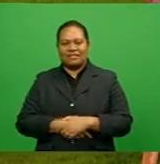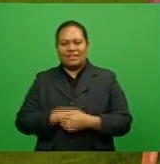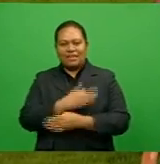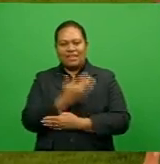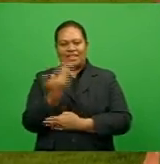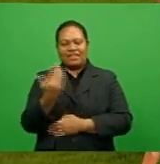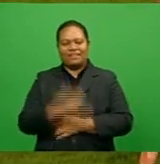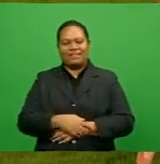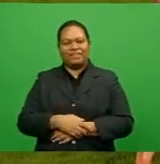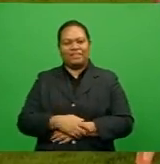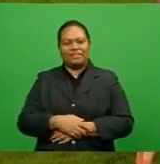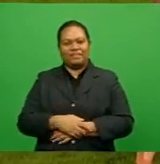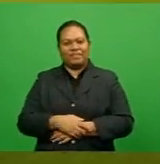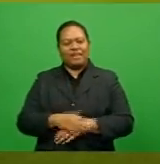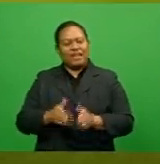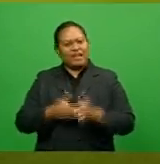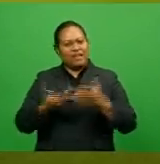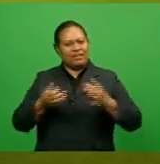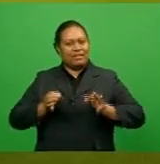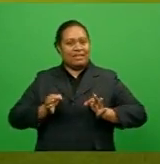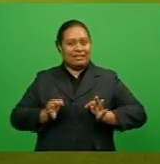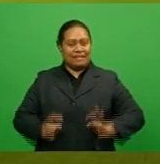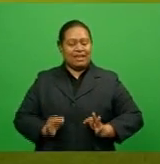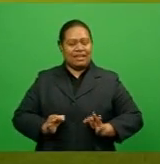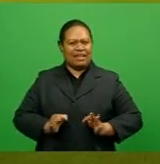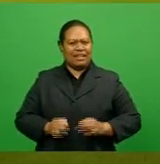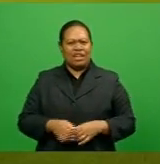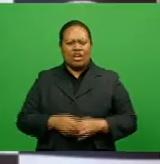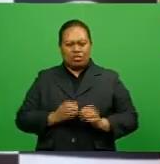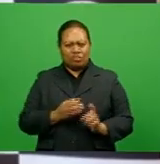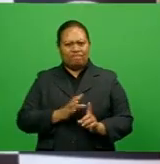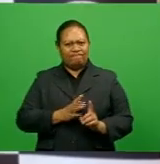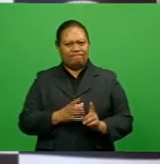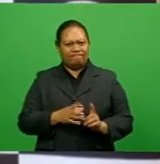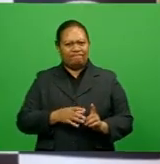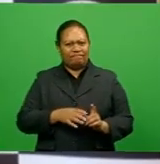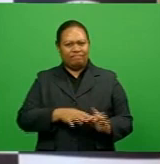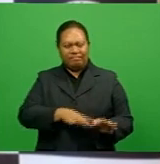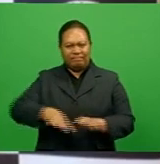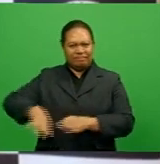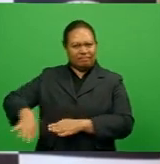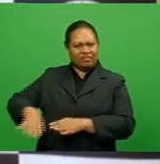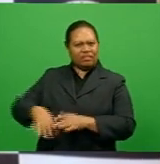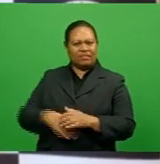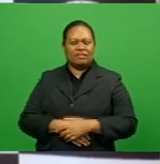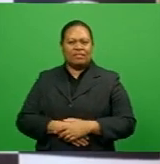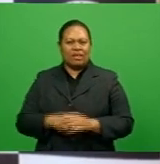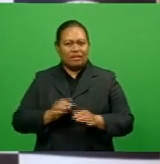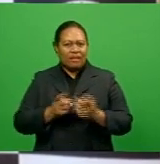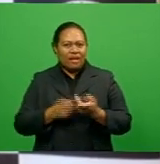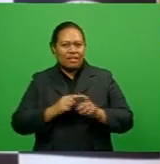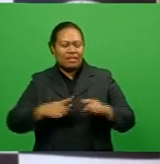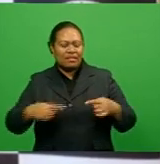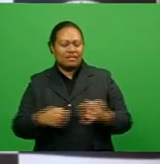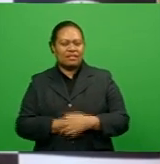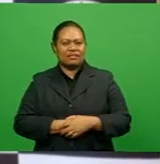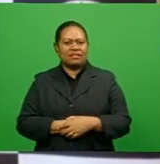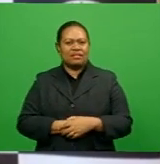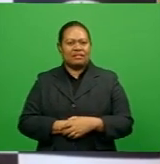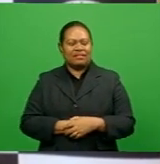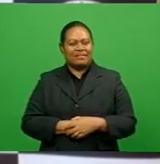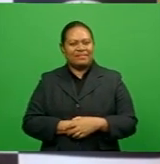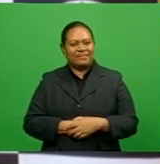We have decided to move away from the norm and in view of trying to,